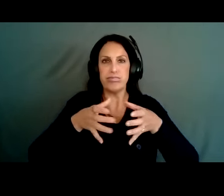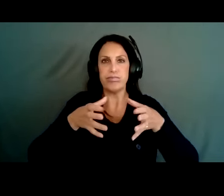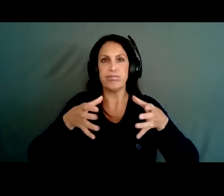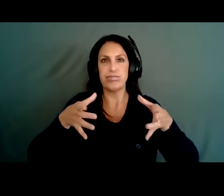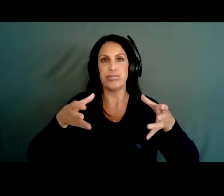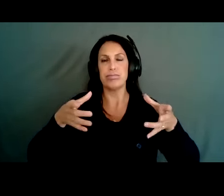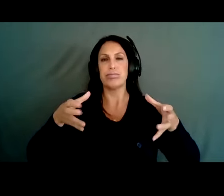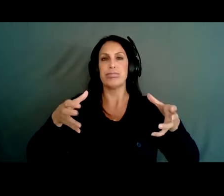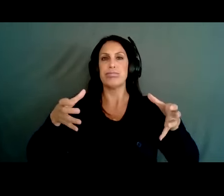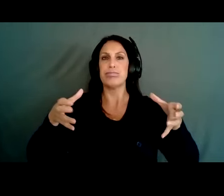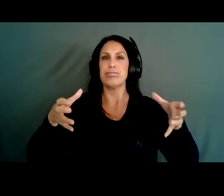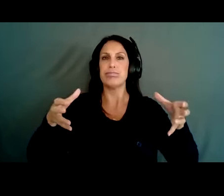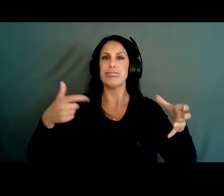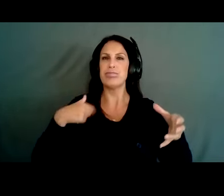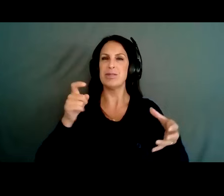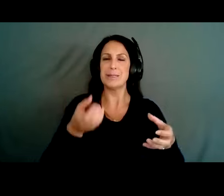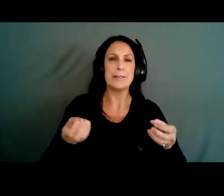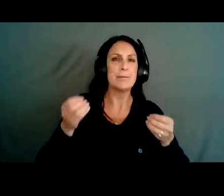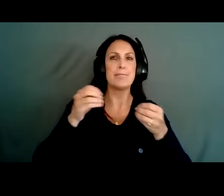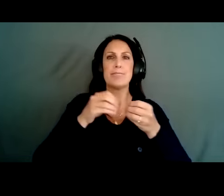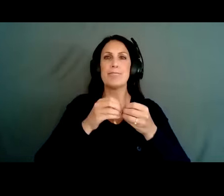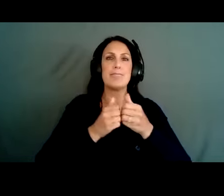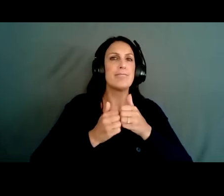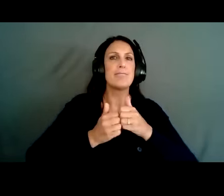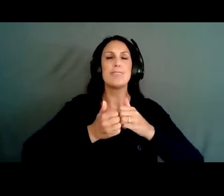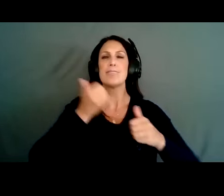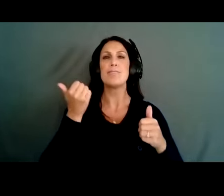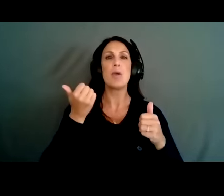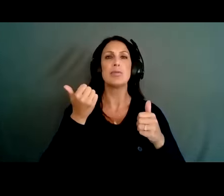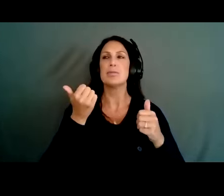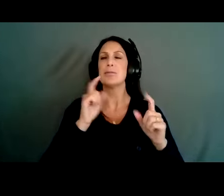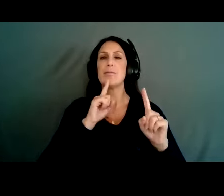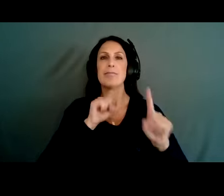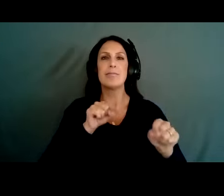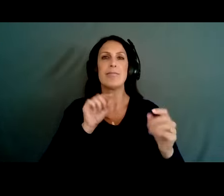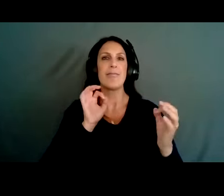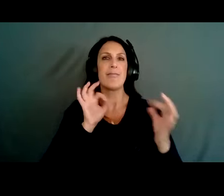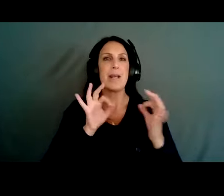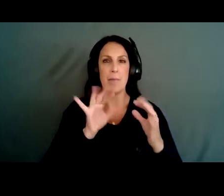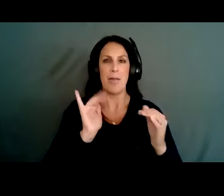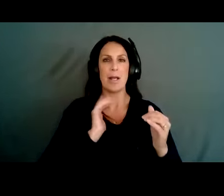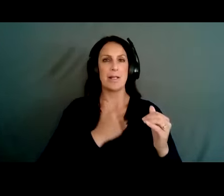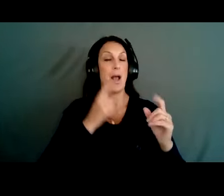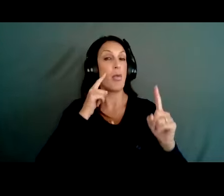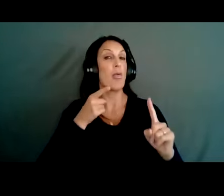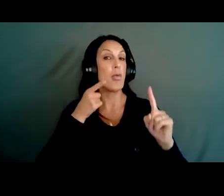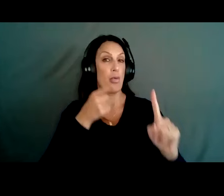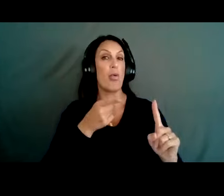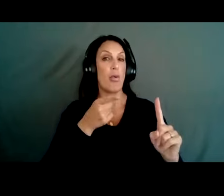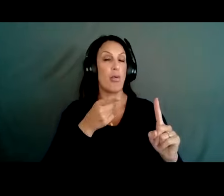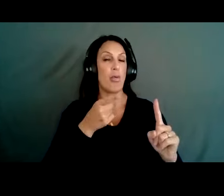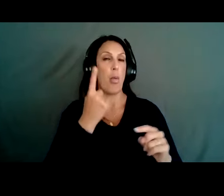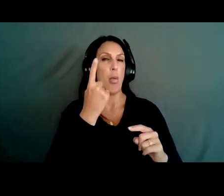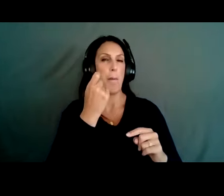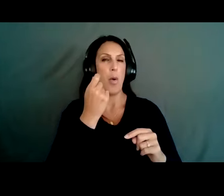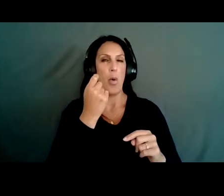the most robust feedback and information across our entire county. That's the goal. So we've got one more question.